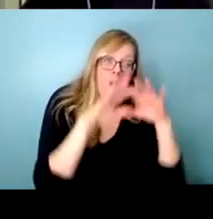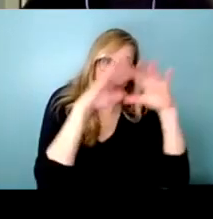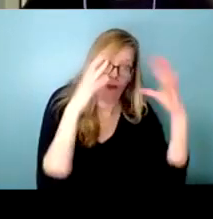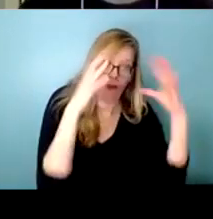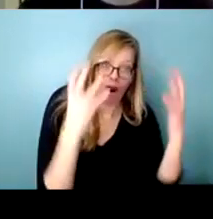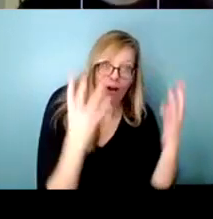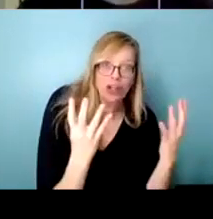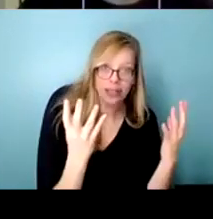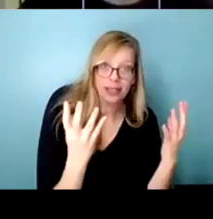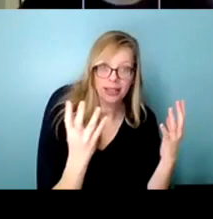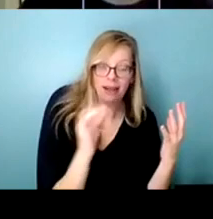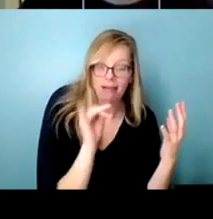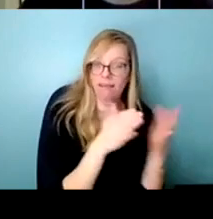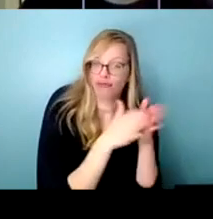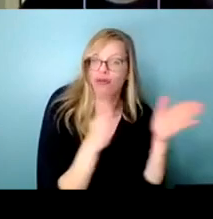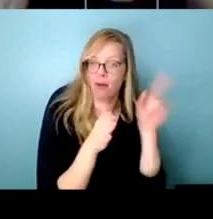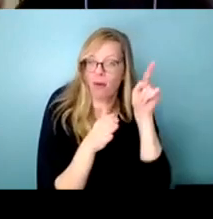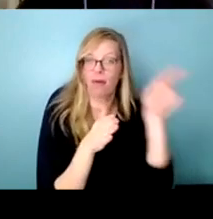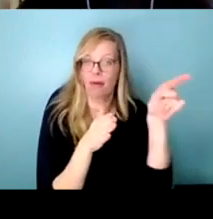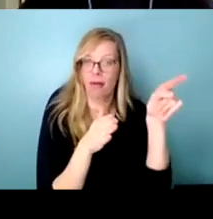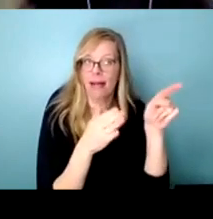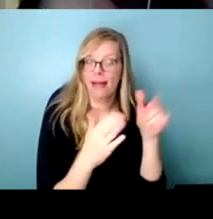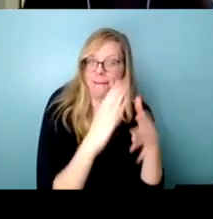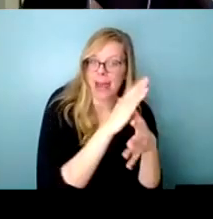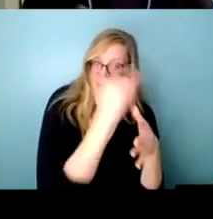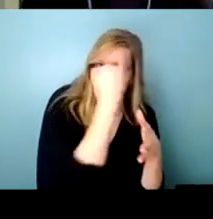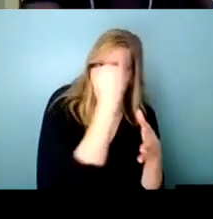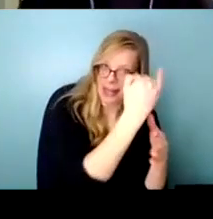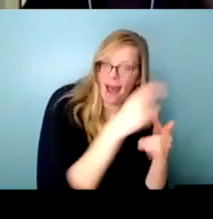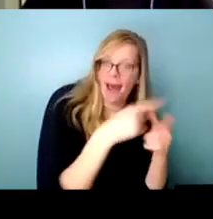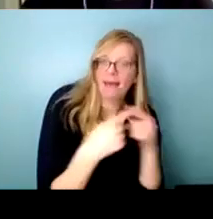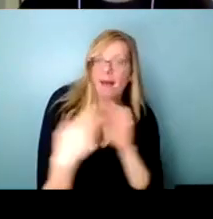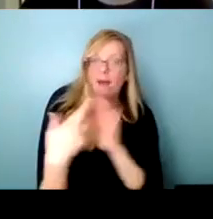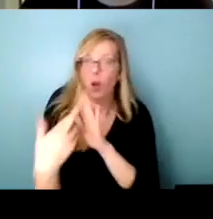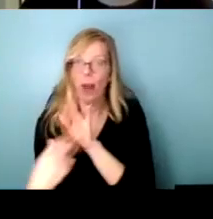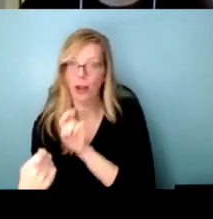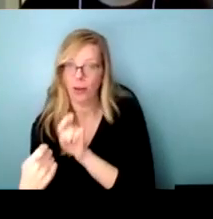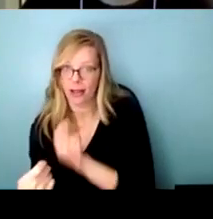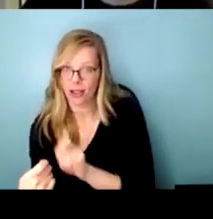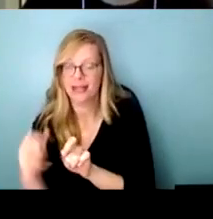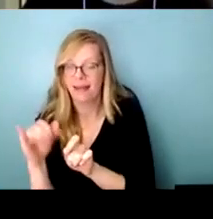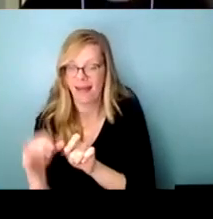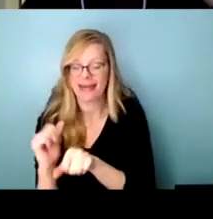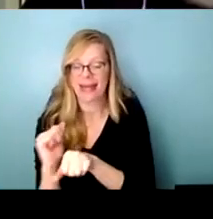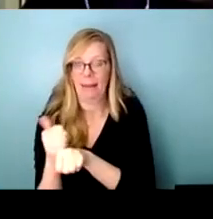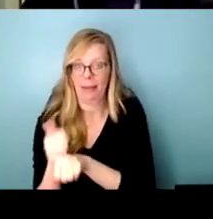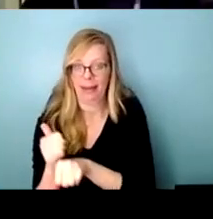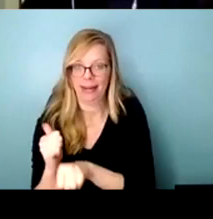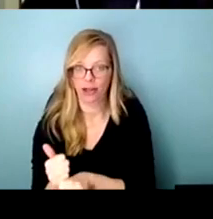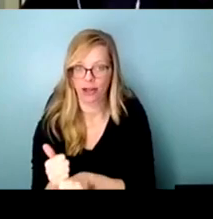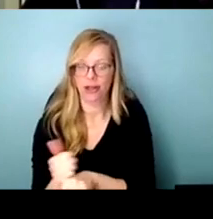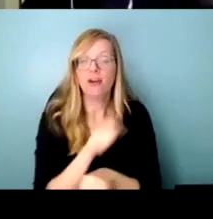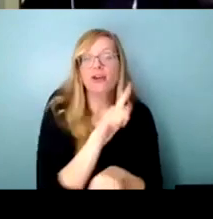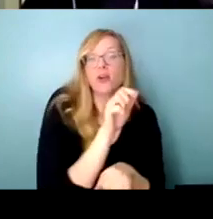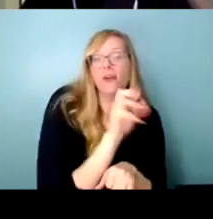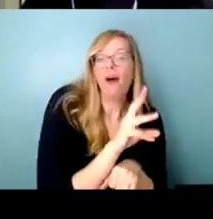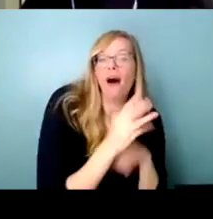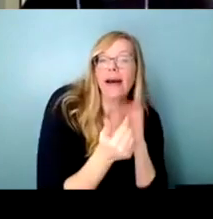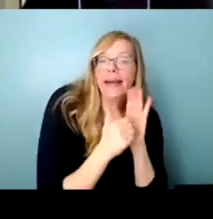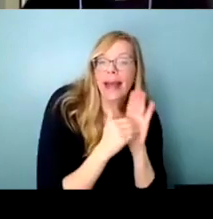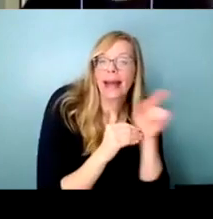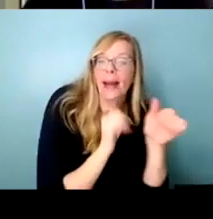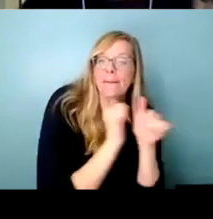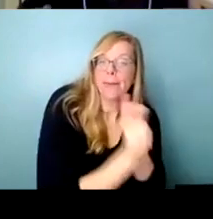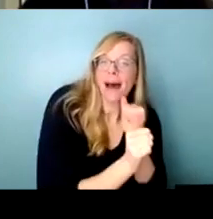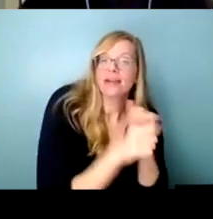overarching um main ideas and then the regulations are really the implementation and so the law again the law is passed by the